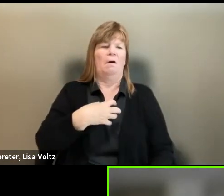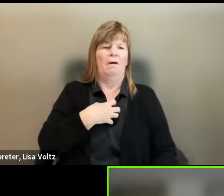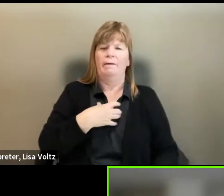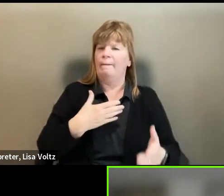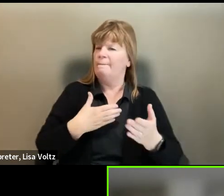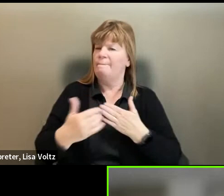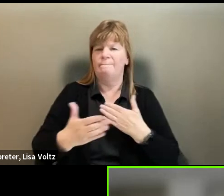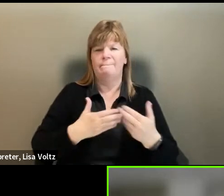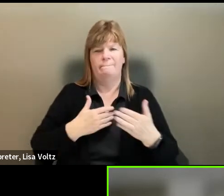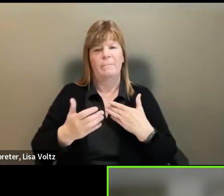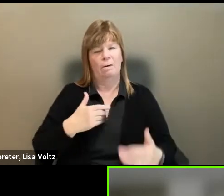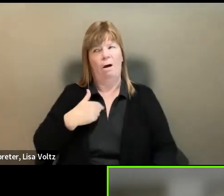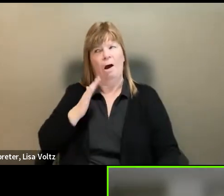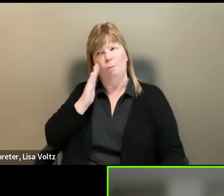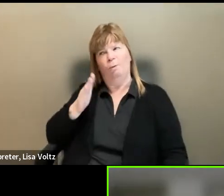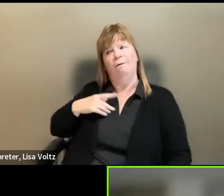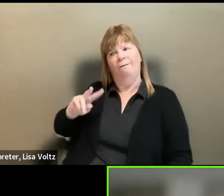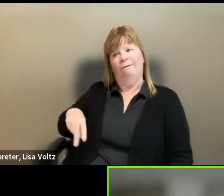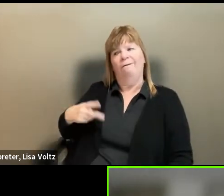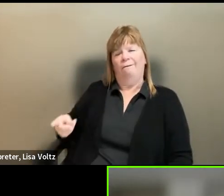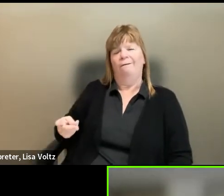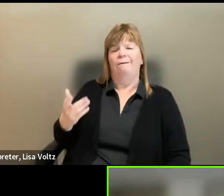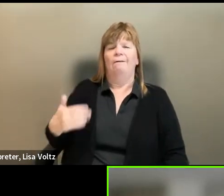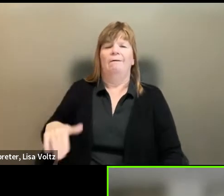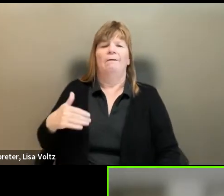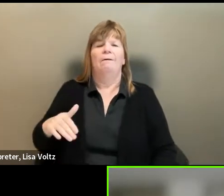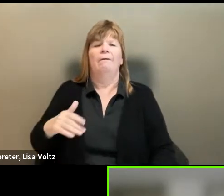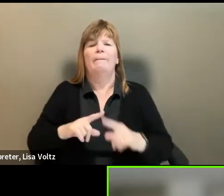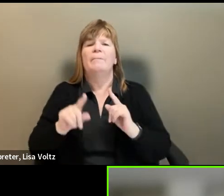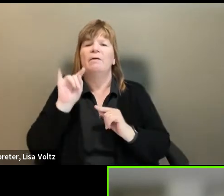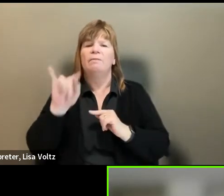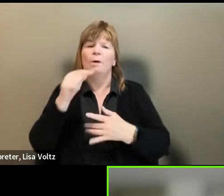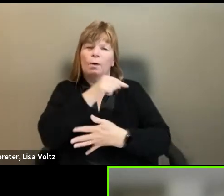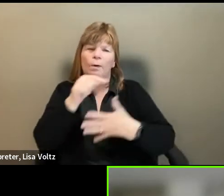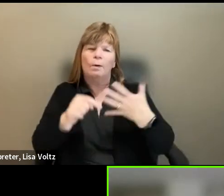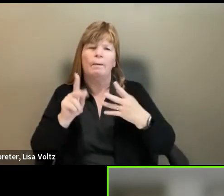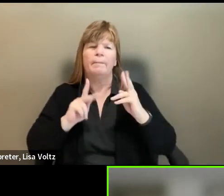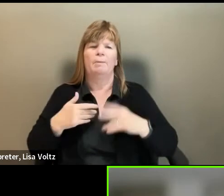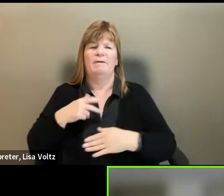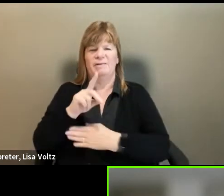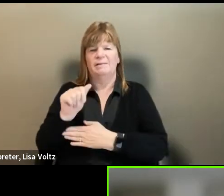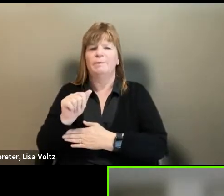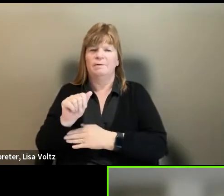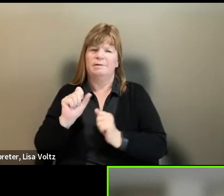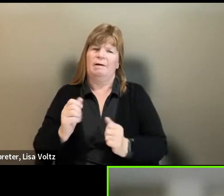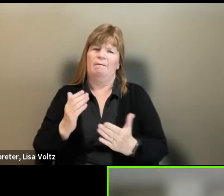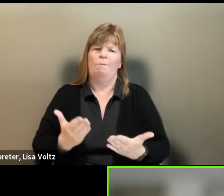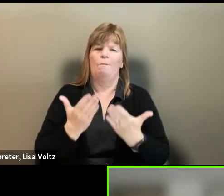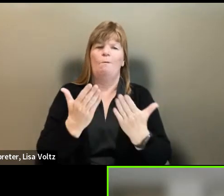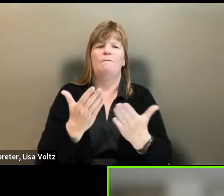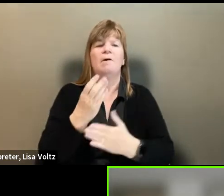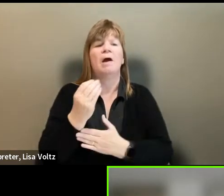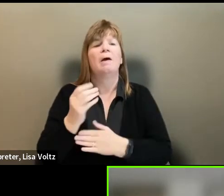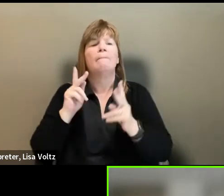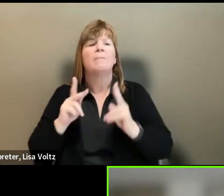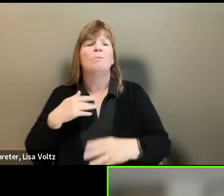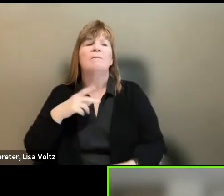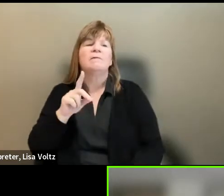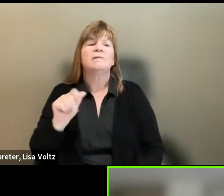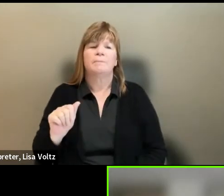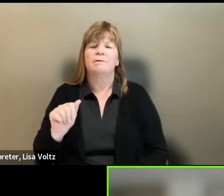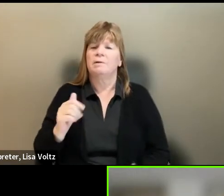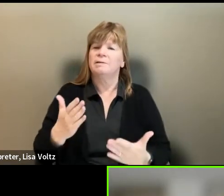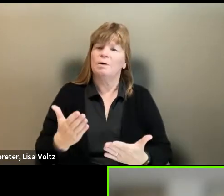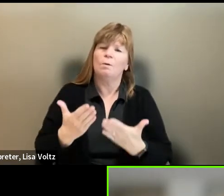I totally would. Um, so these are things that people with disabilities bring to the table and then people with disabilities bring